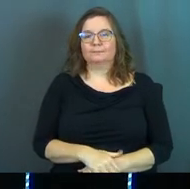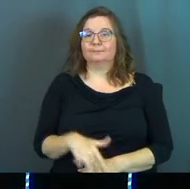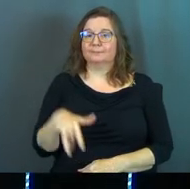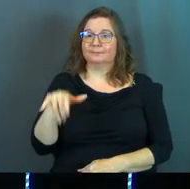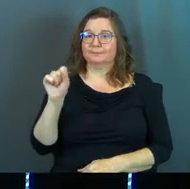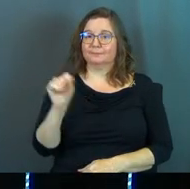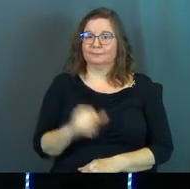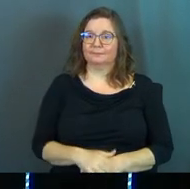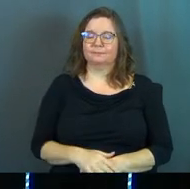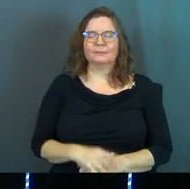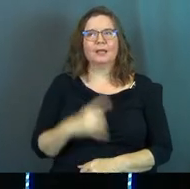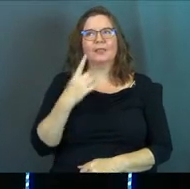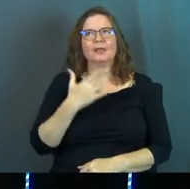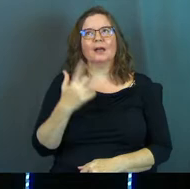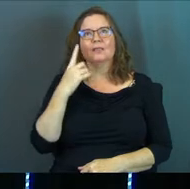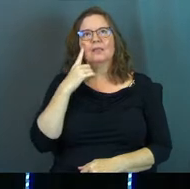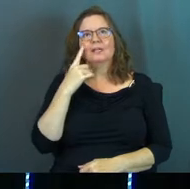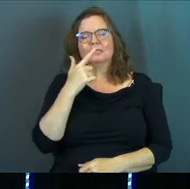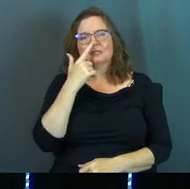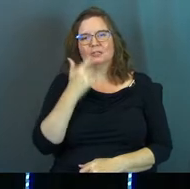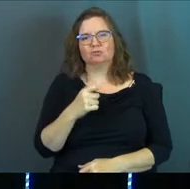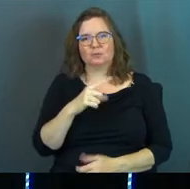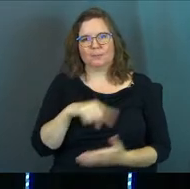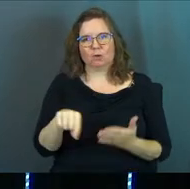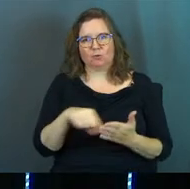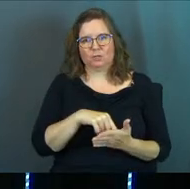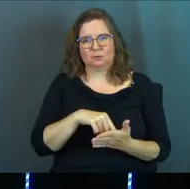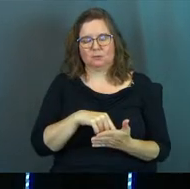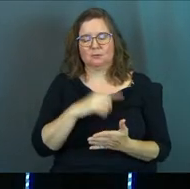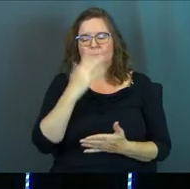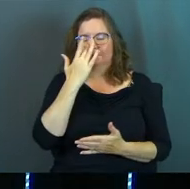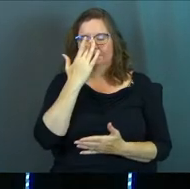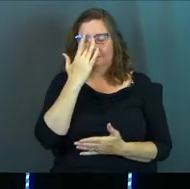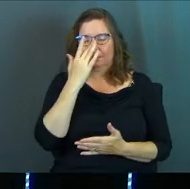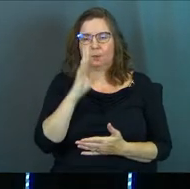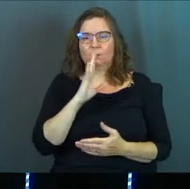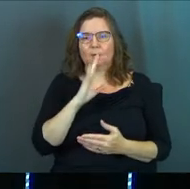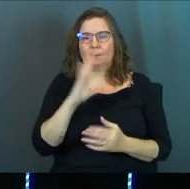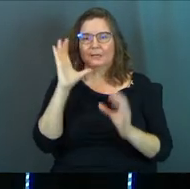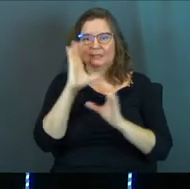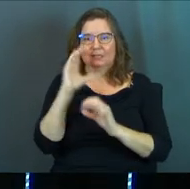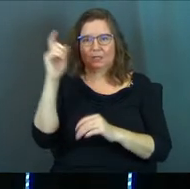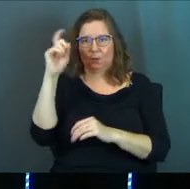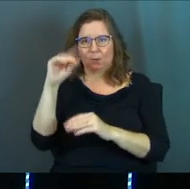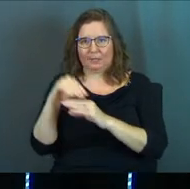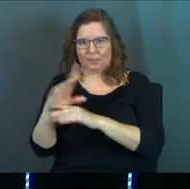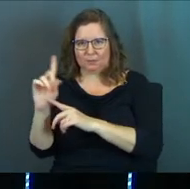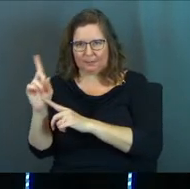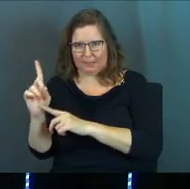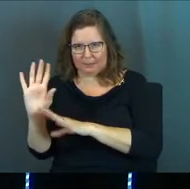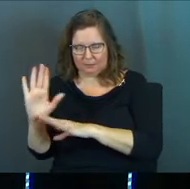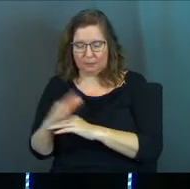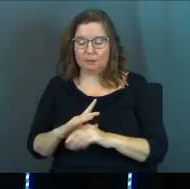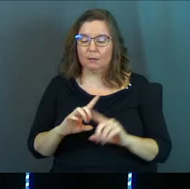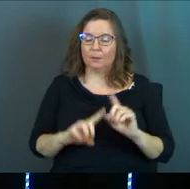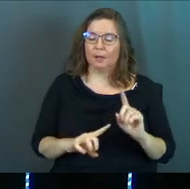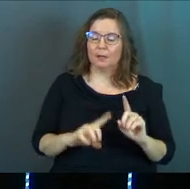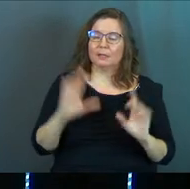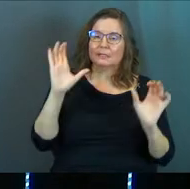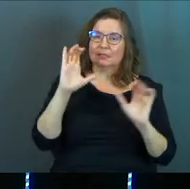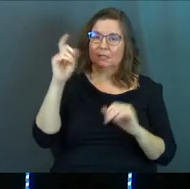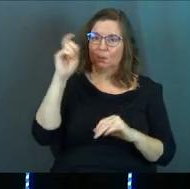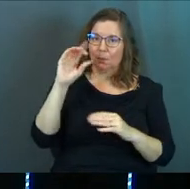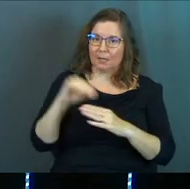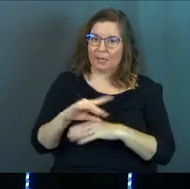Yeah. The thing I think is so interesting about correction is we're going to talk about seeking wise counsel here in a minute. But